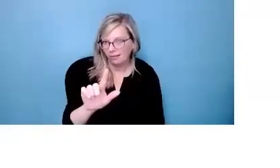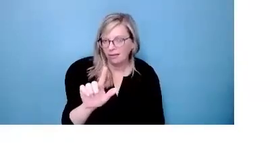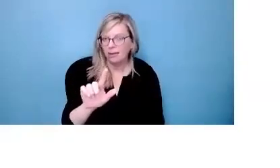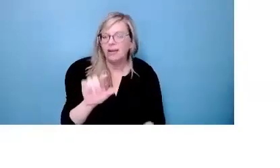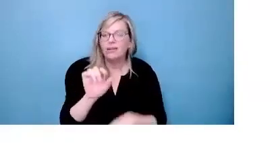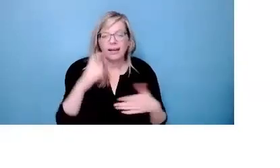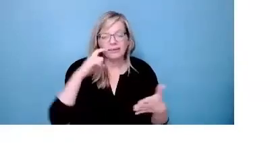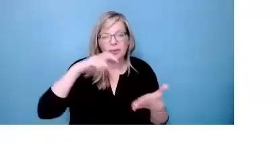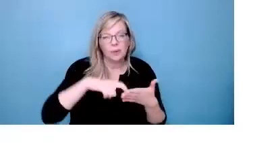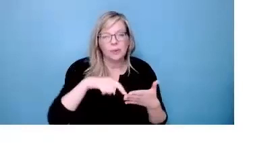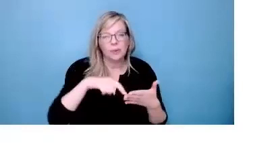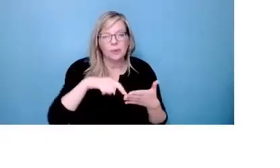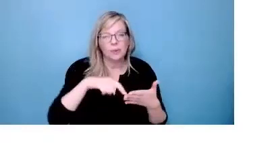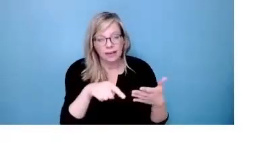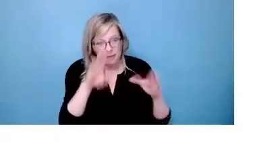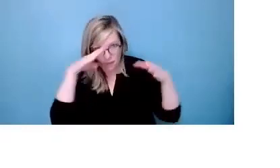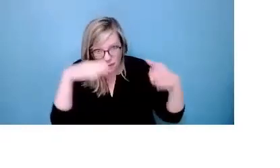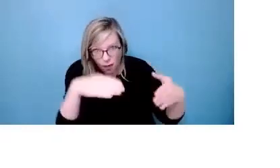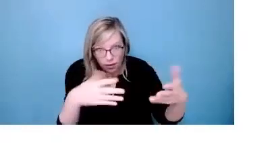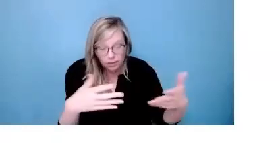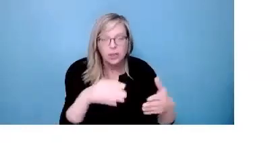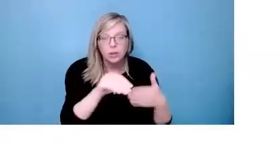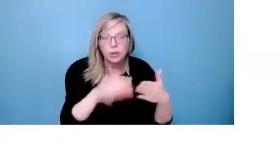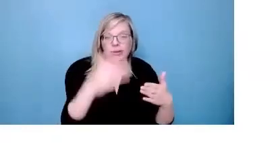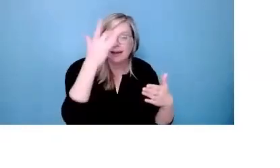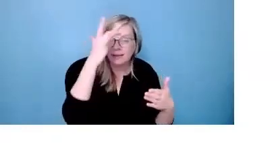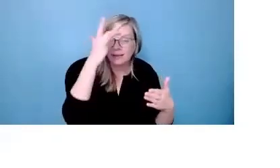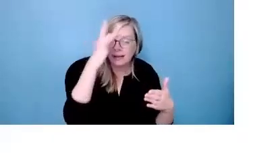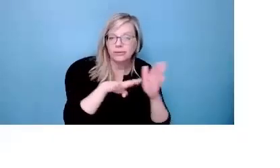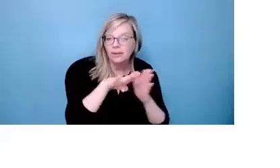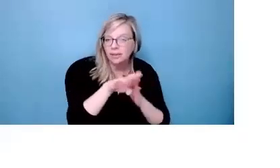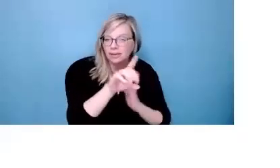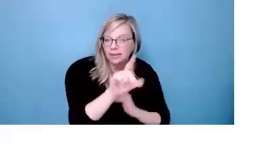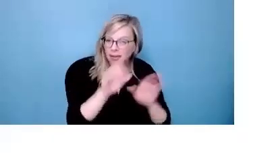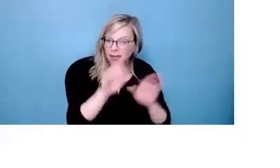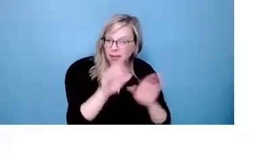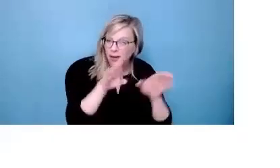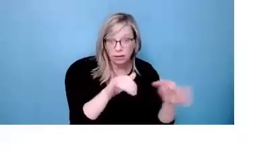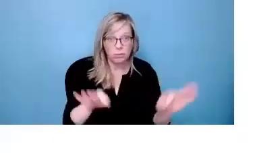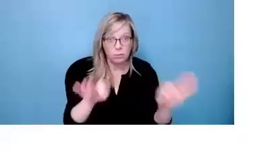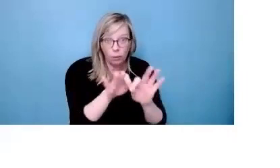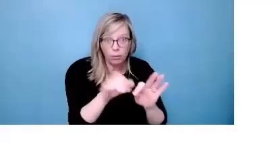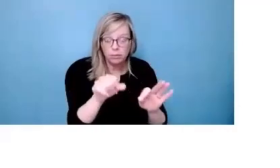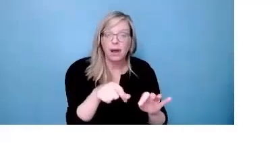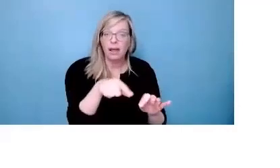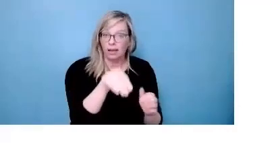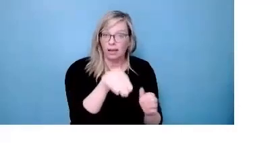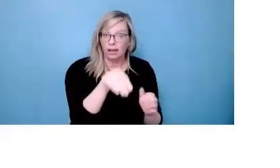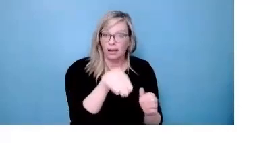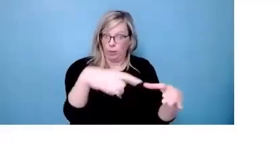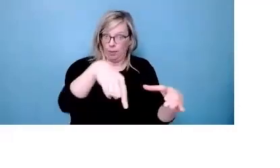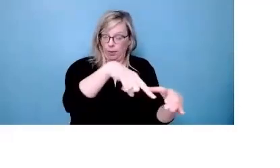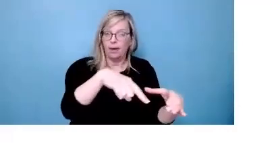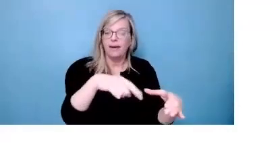in the transition space focused on students and workers with intellectual and developmental disabilities. And this focus is